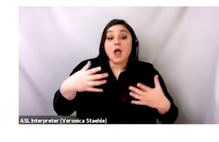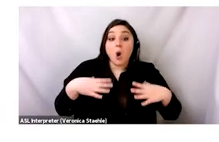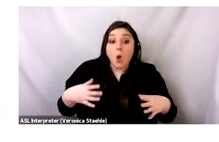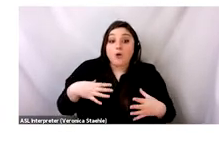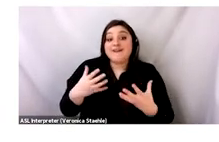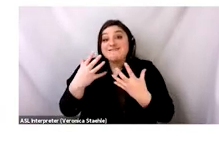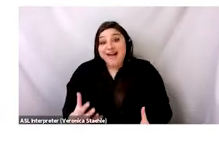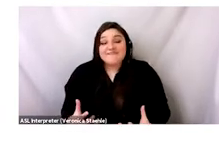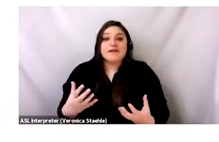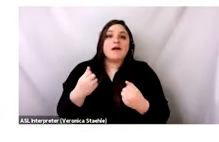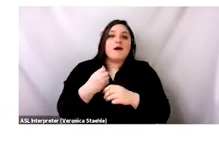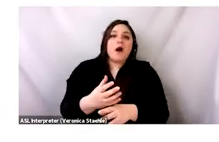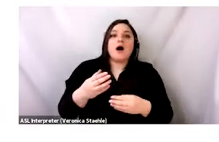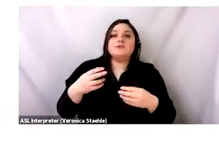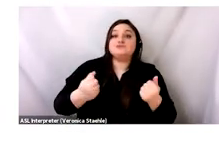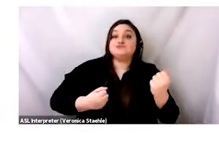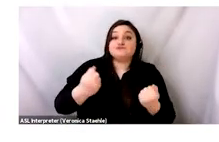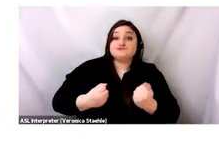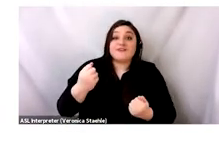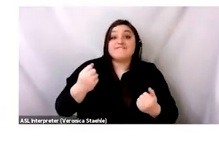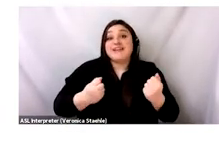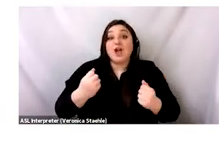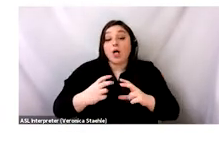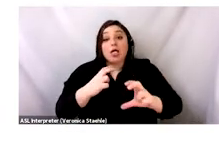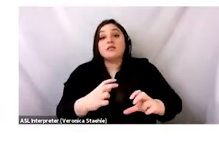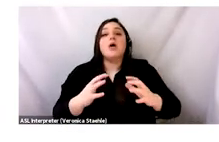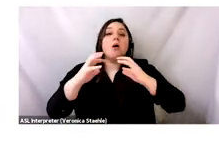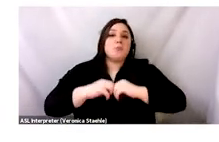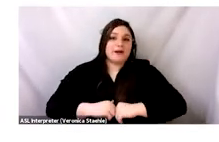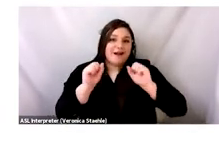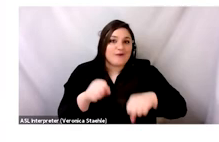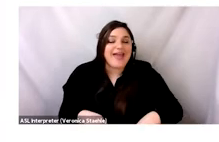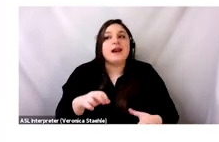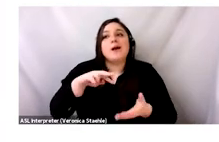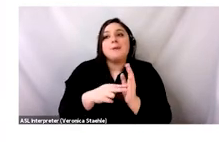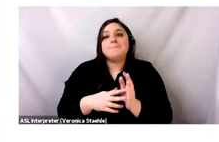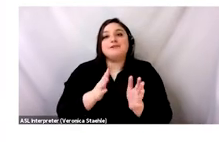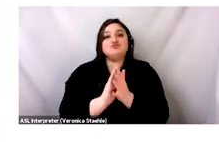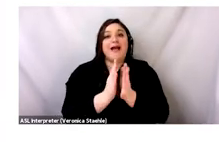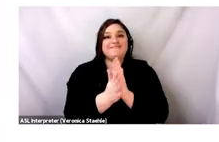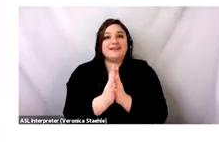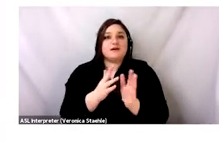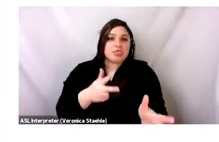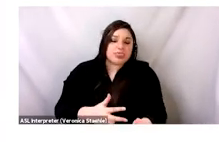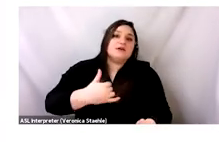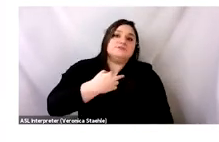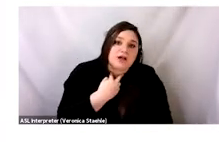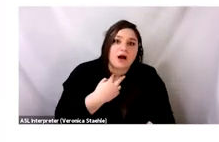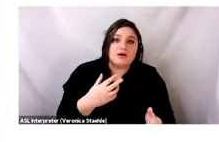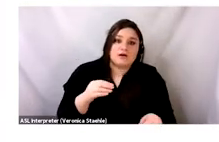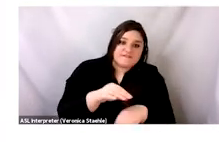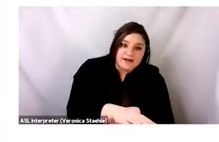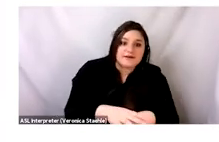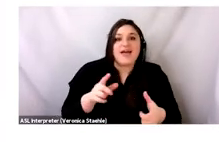compactor trucks, which often causes breakdowns. Those breakdowns cost money. And it also means that compactor trucks tend to